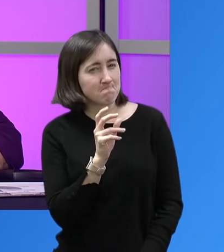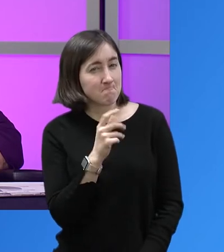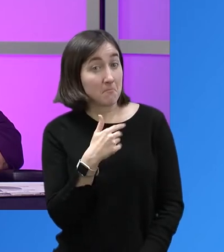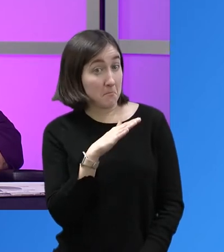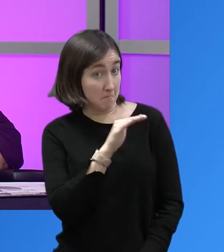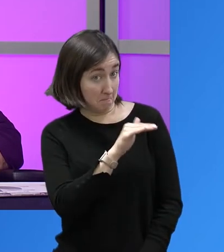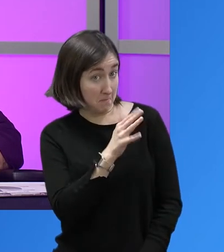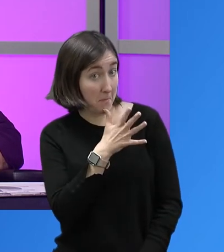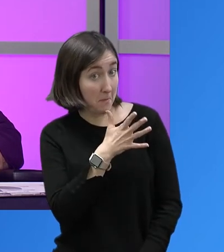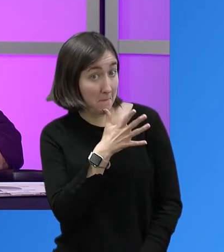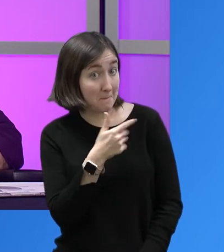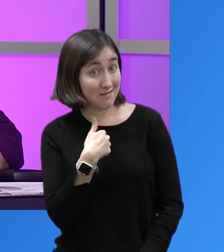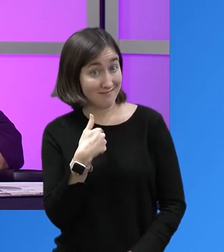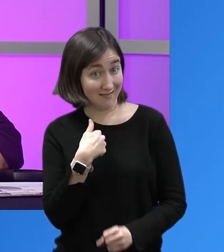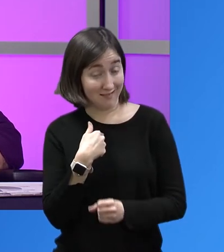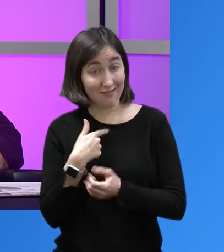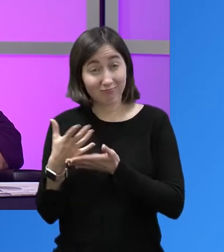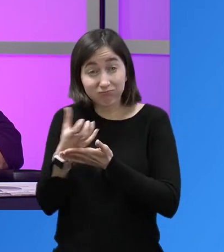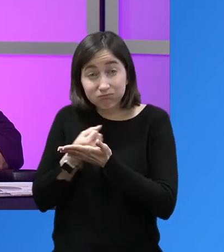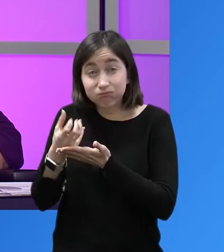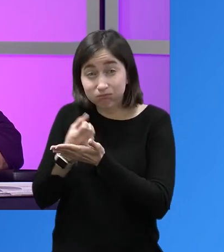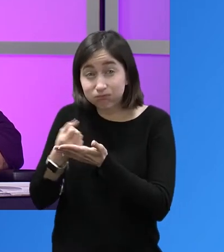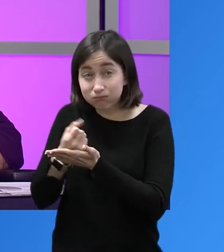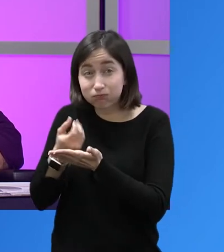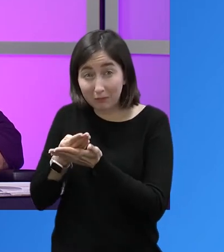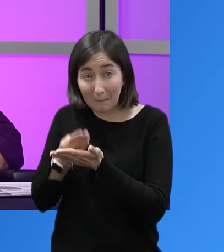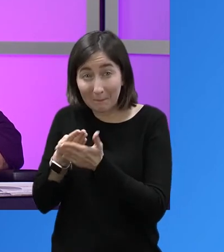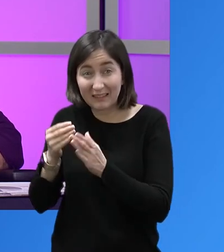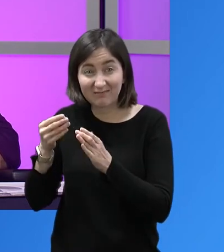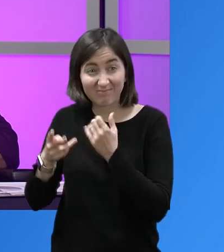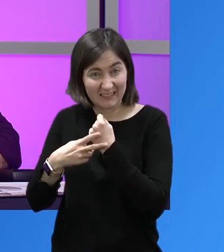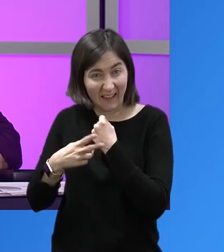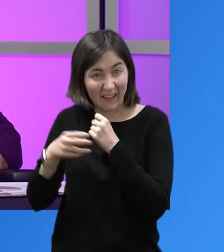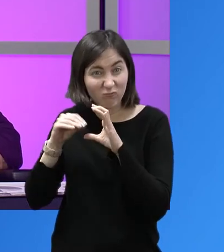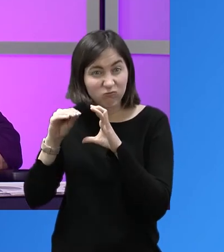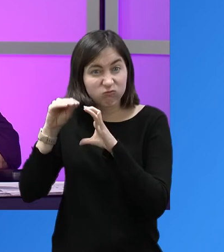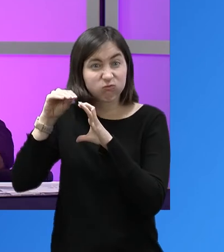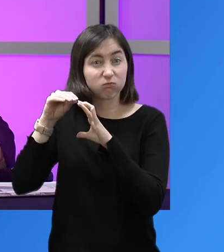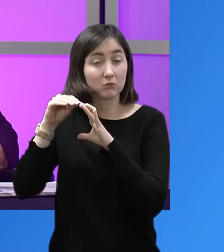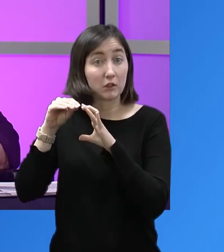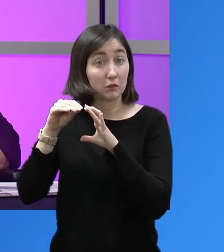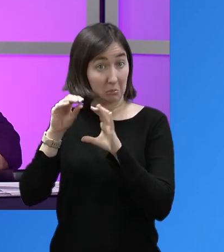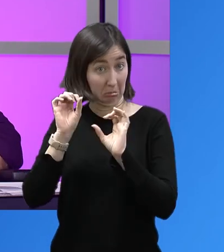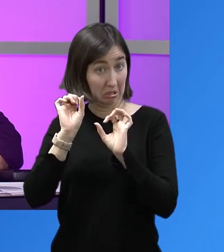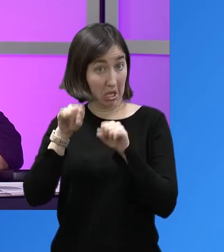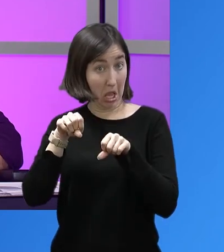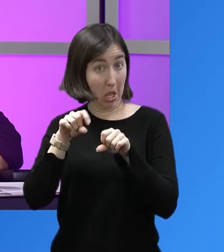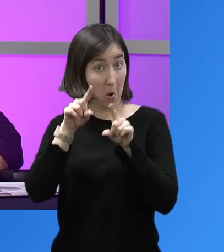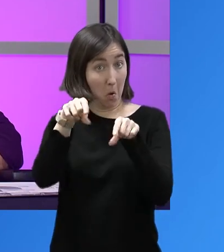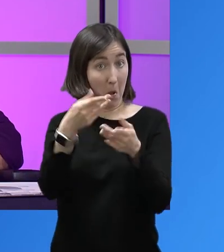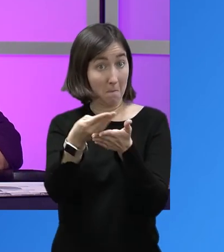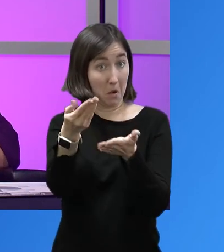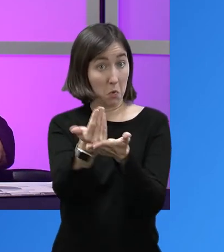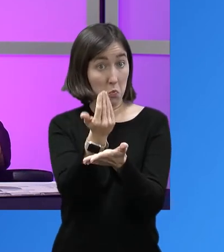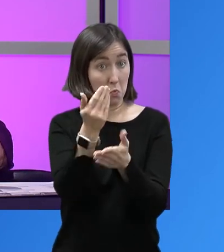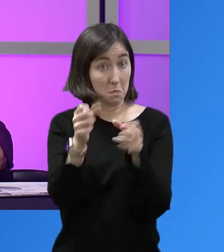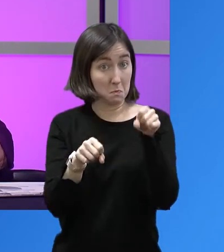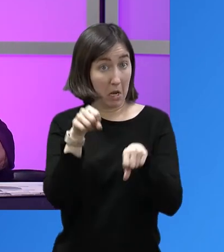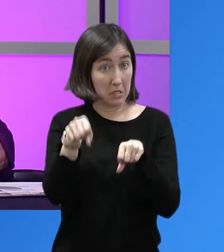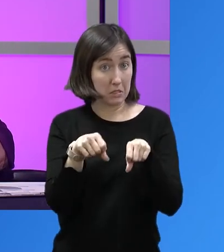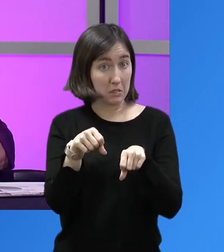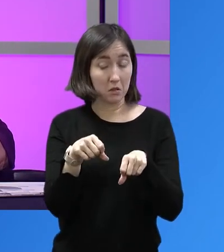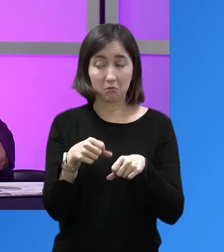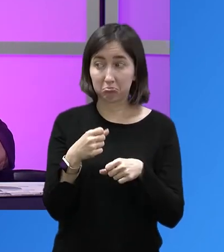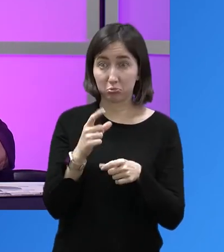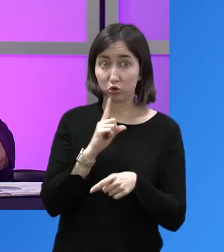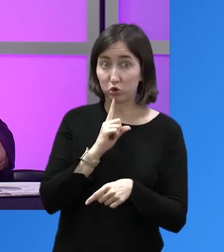bike, can I have it? And she said, sure. What are you going to do? And I said, I'm going to raffle my old bike. So I went and made myself